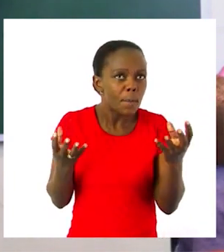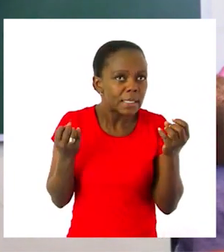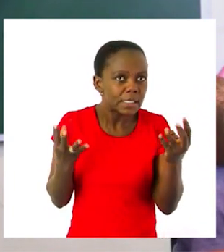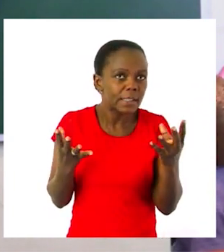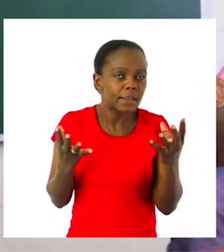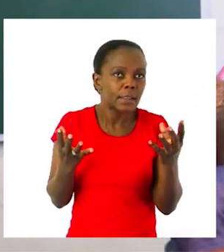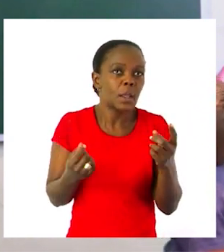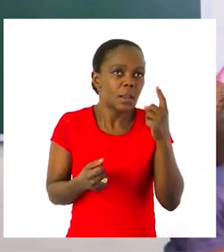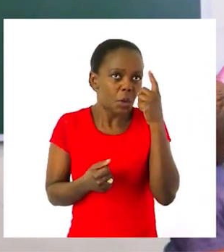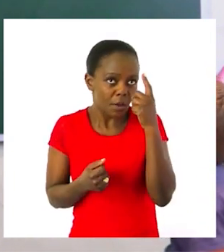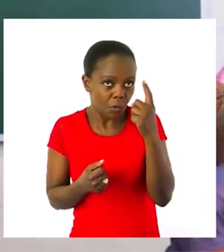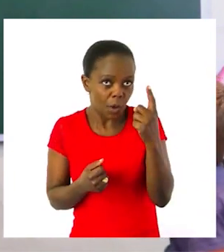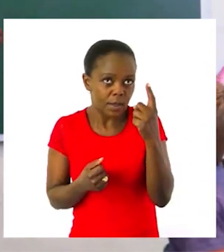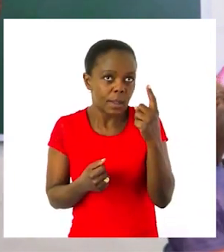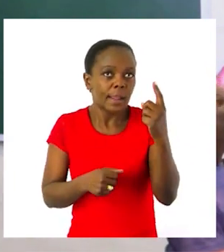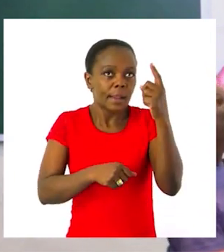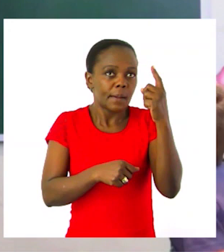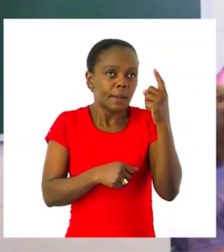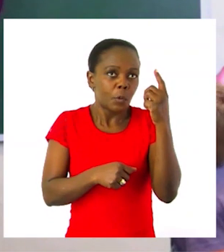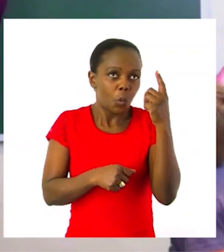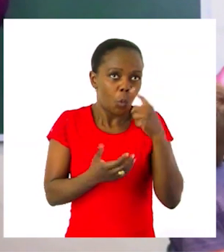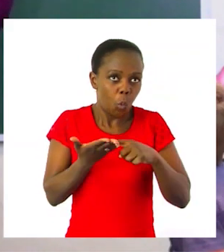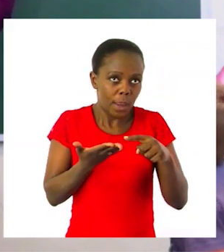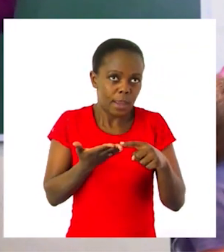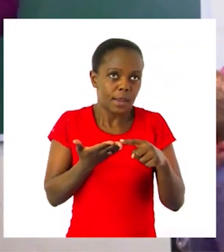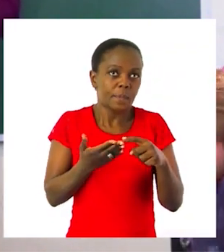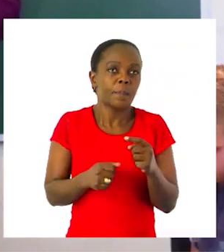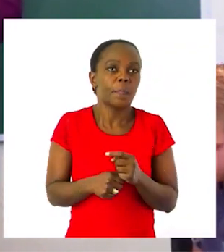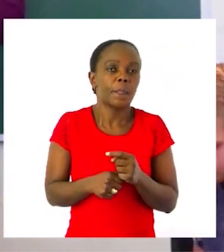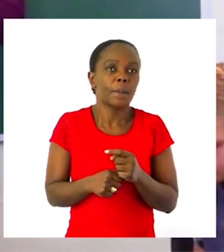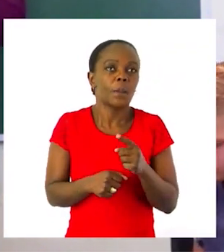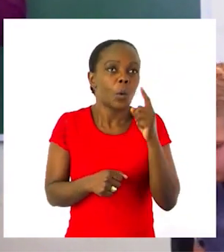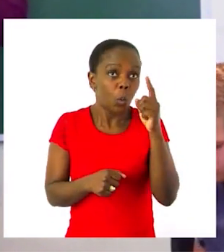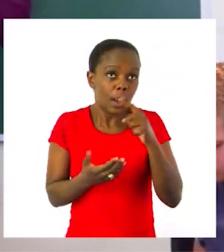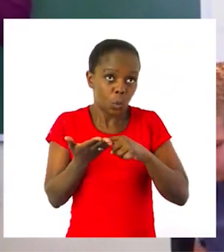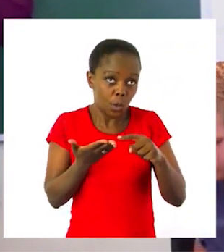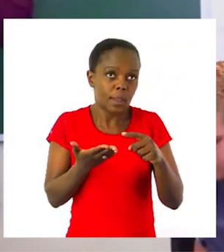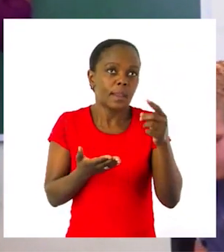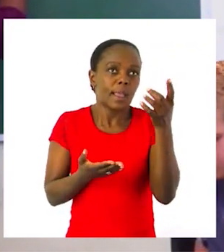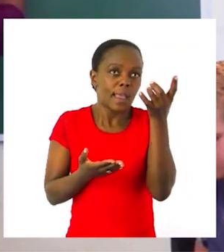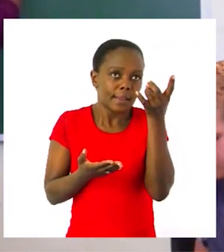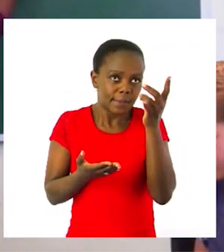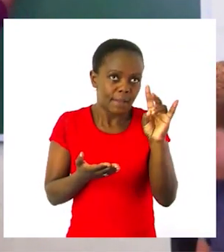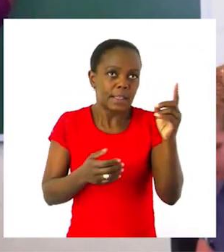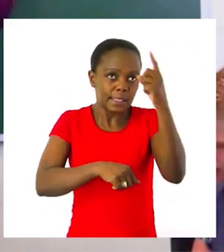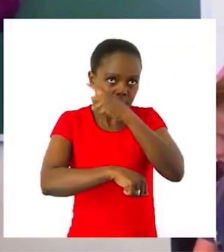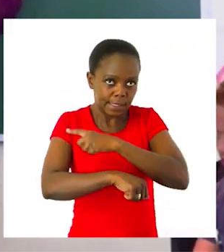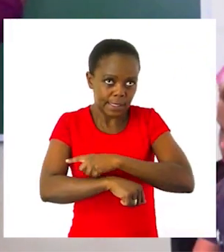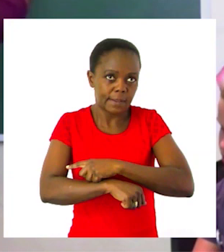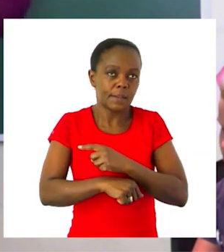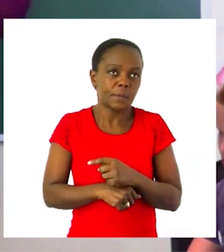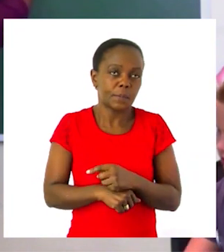One week is seven days. One week is seven days. One is